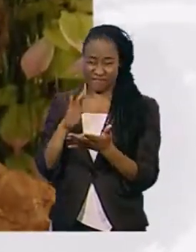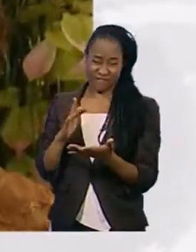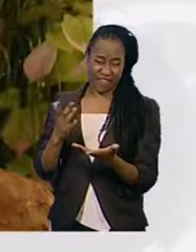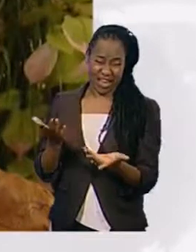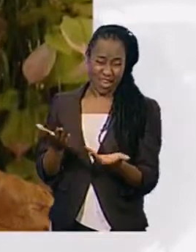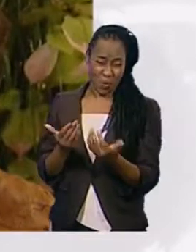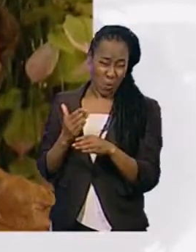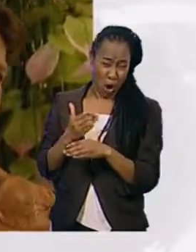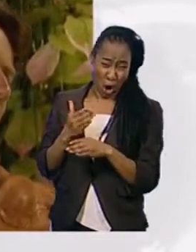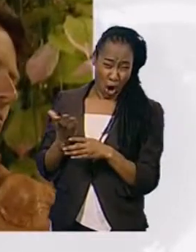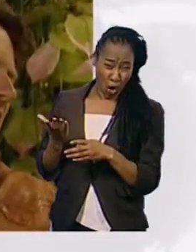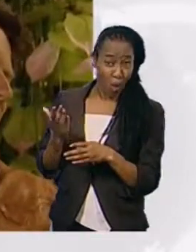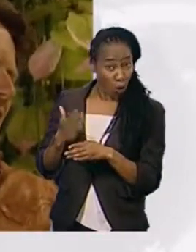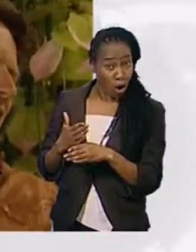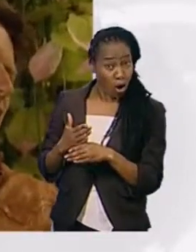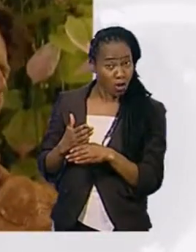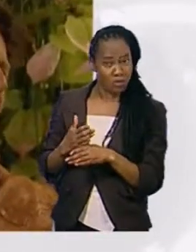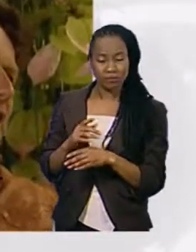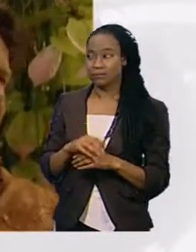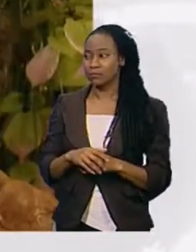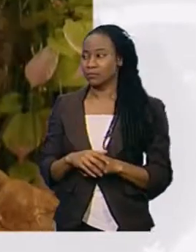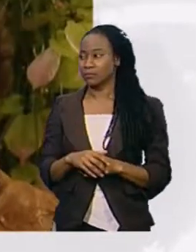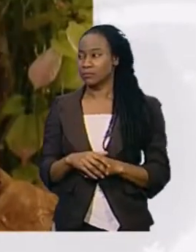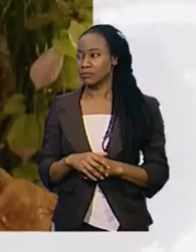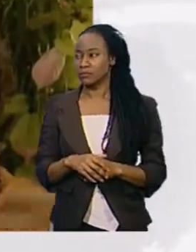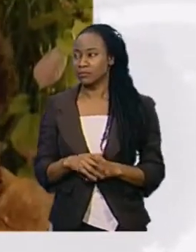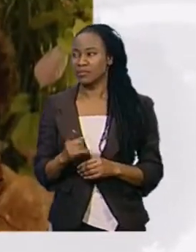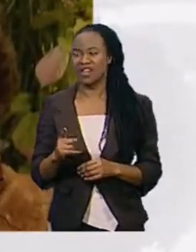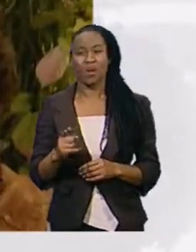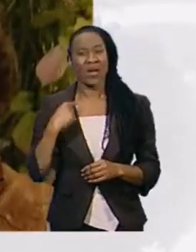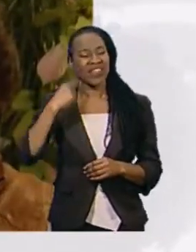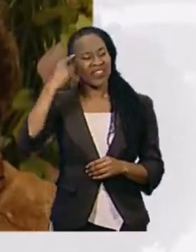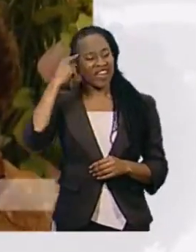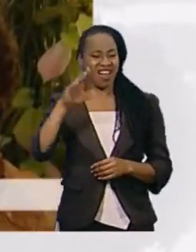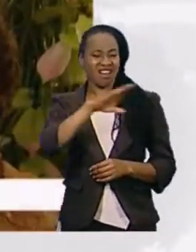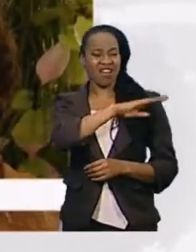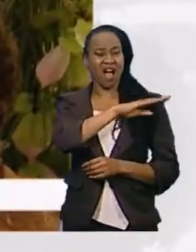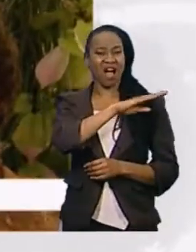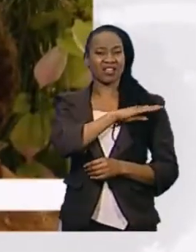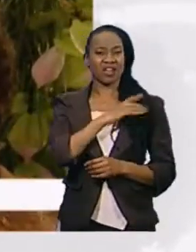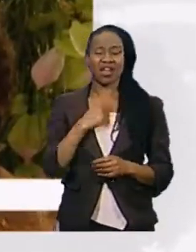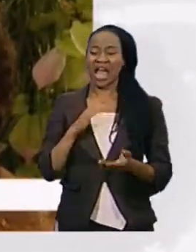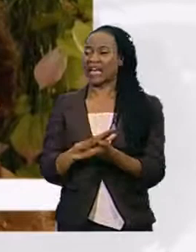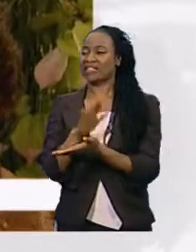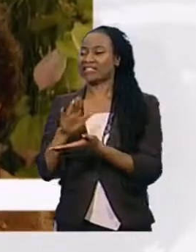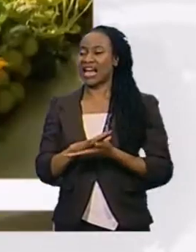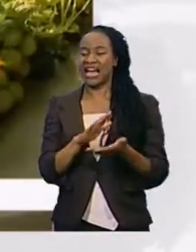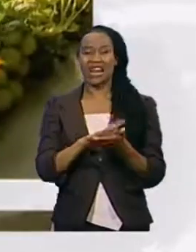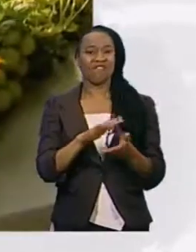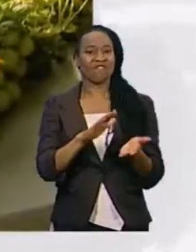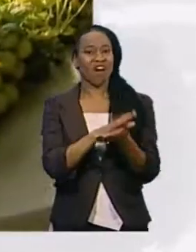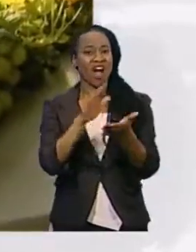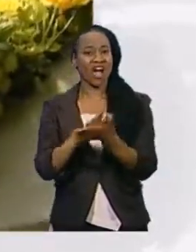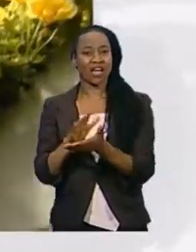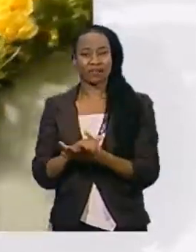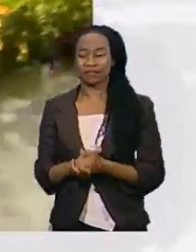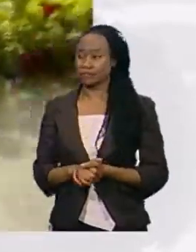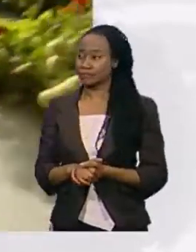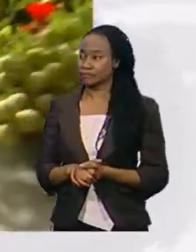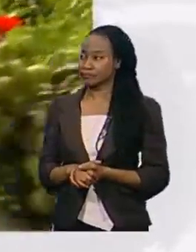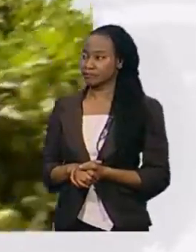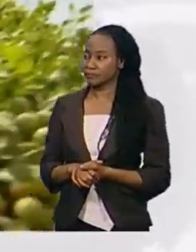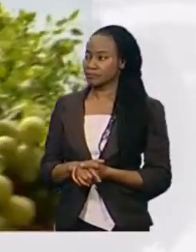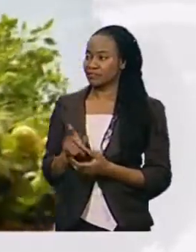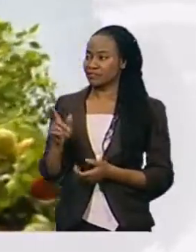scared, recently, of regarding gardens, those things that you can entertain with, or really have fun with. A showcase